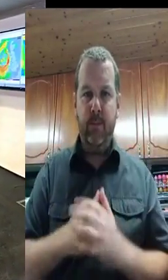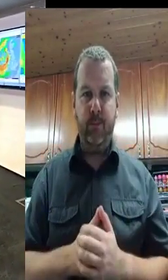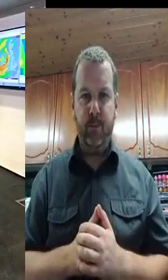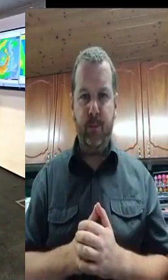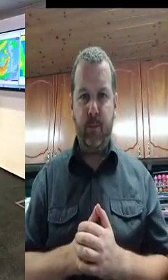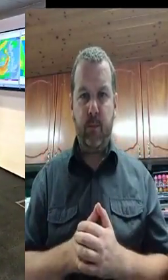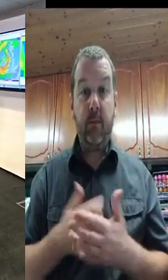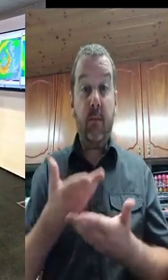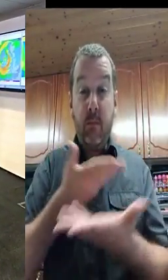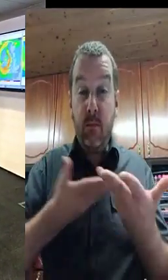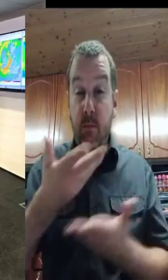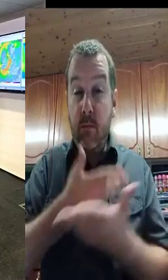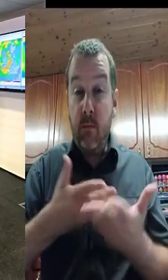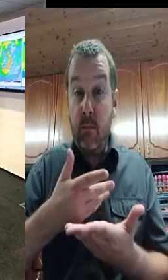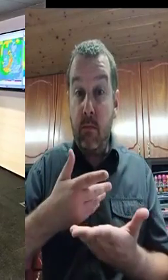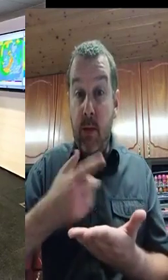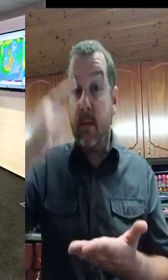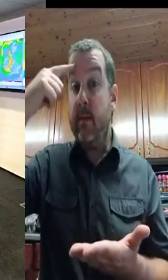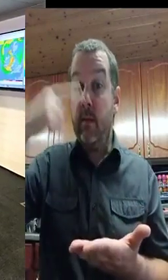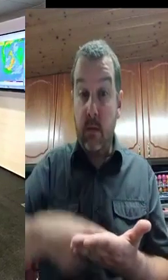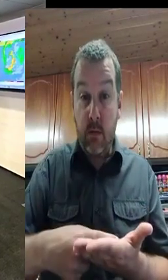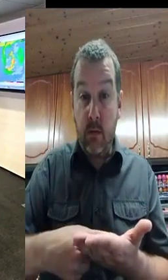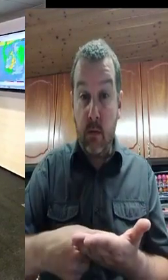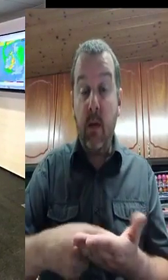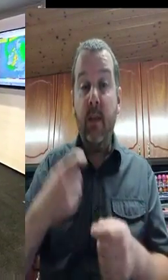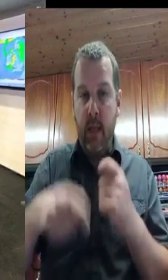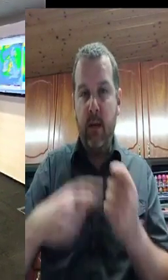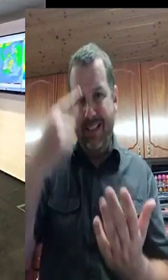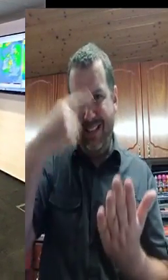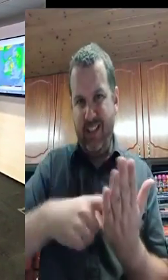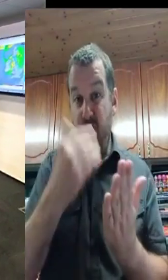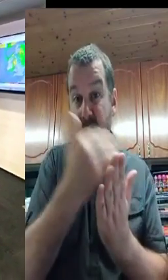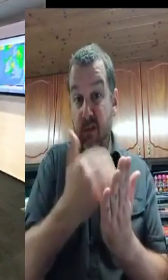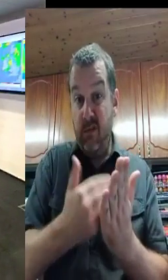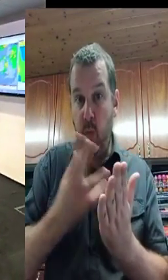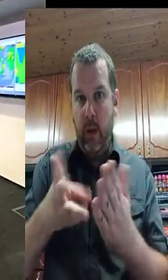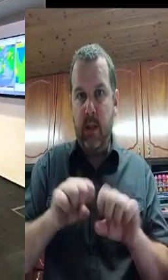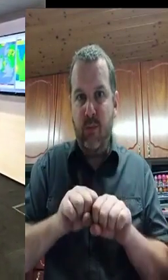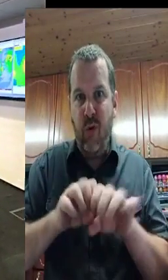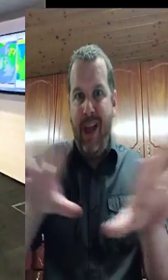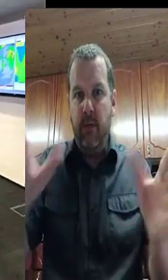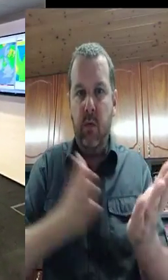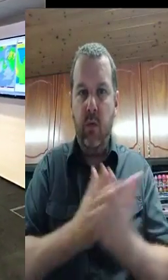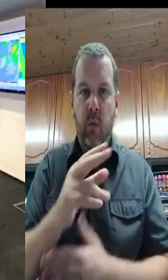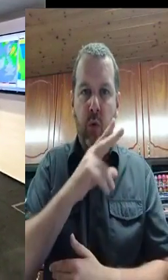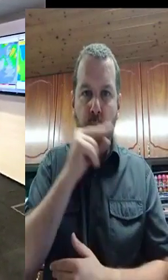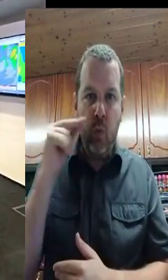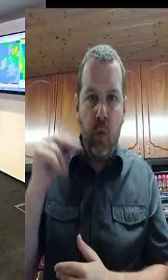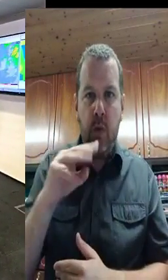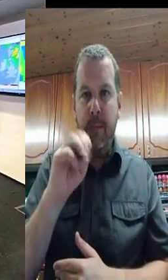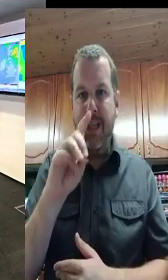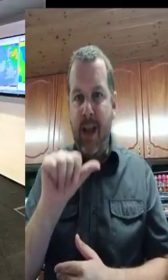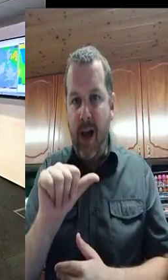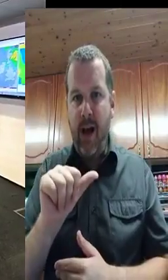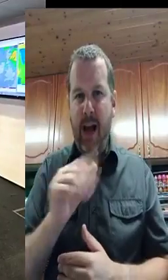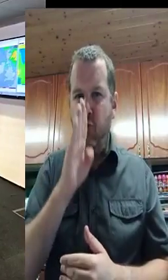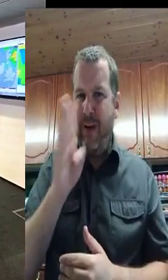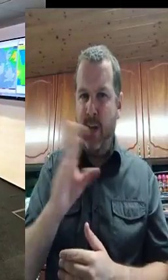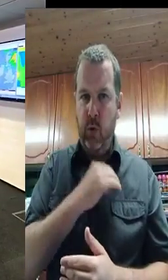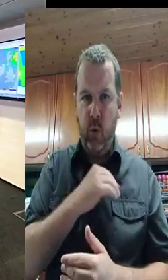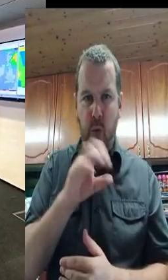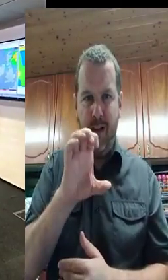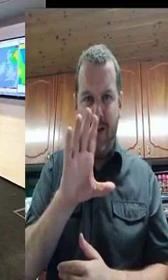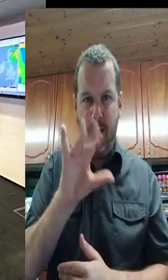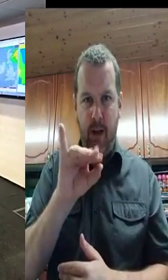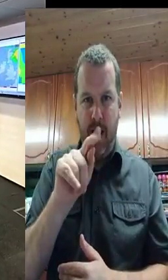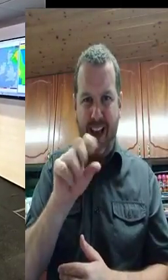people to look at their local authorities' website or Facebook pages to make note of the contact numbers, because local authorities will be